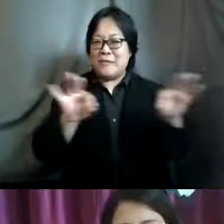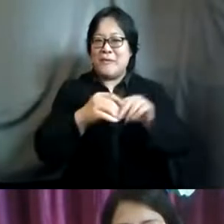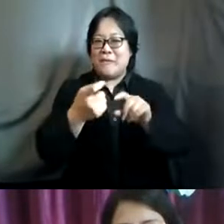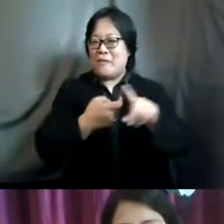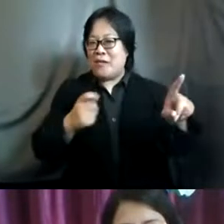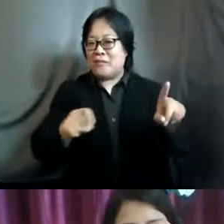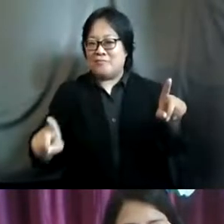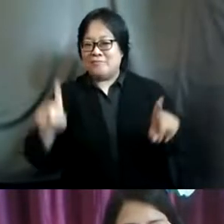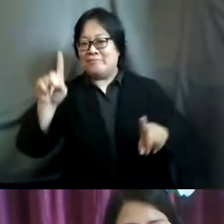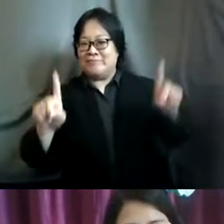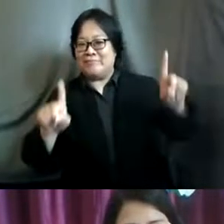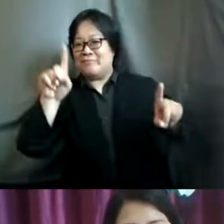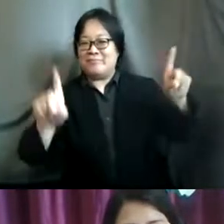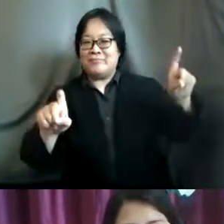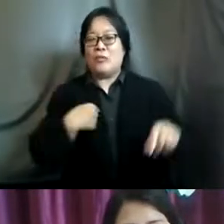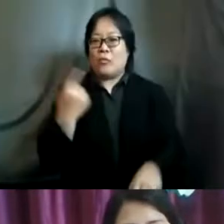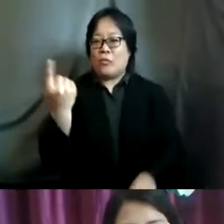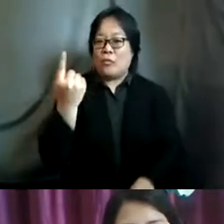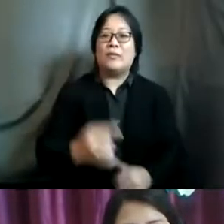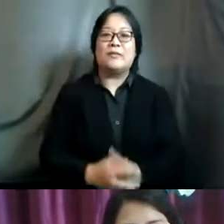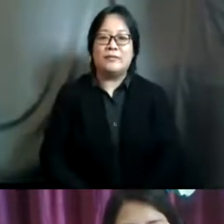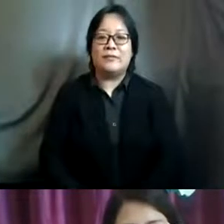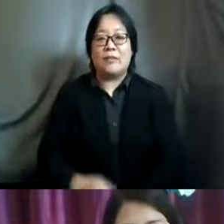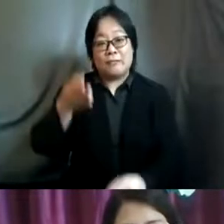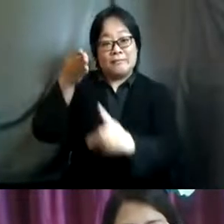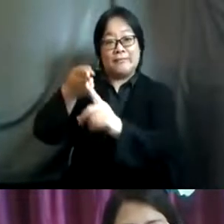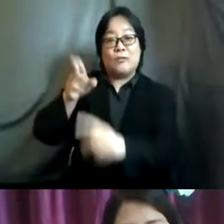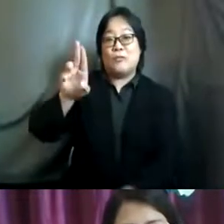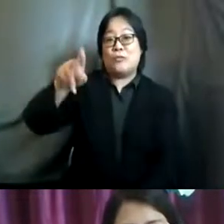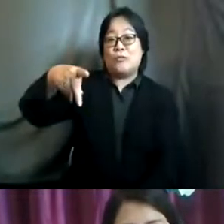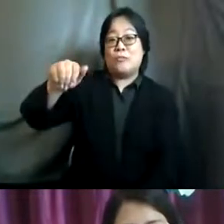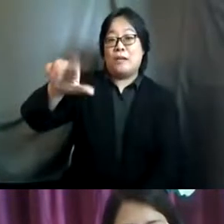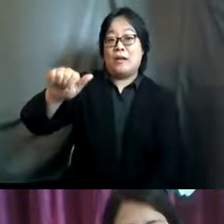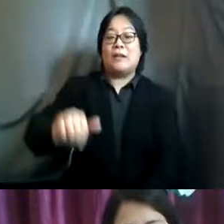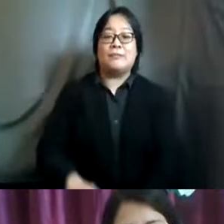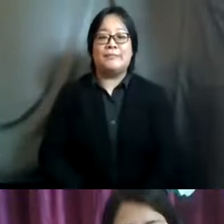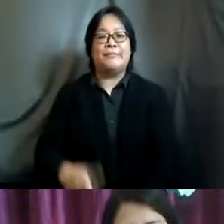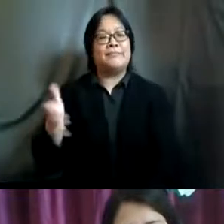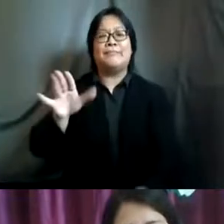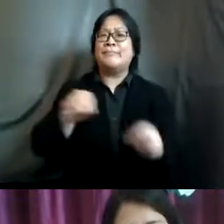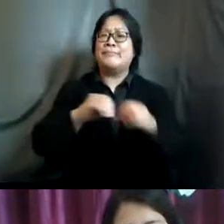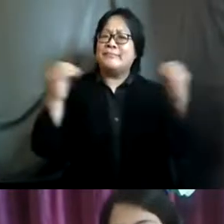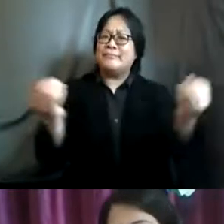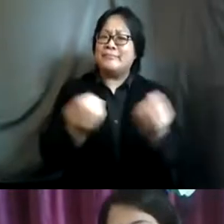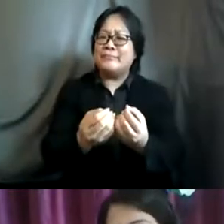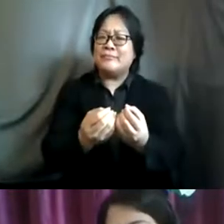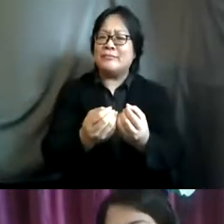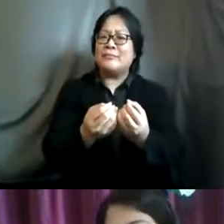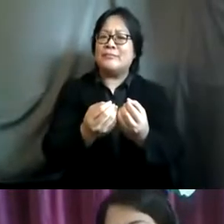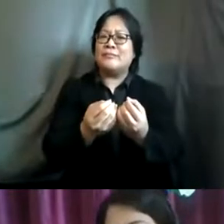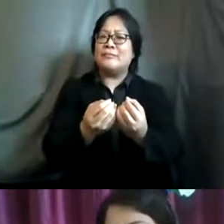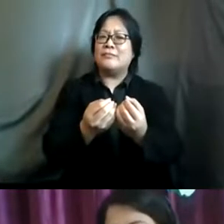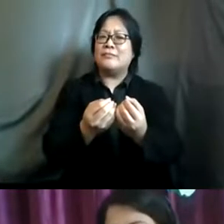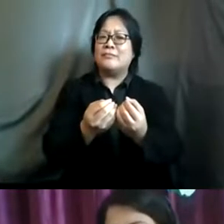have been coming in i have one here firstly for upala uh upala for those organizations that have been approved to be